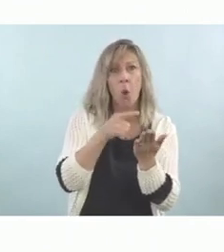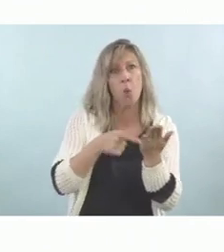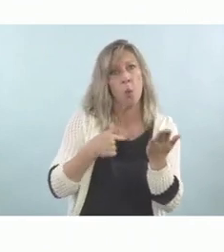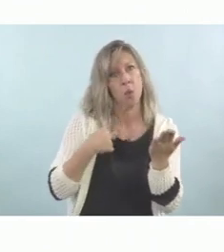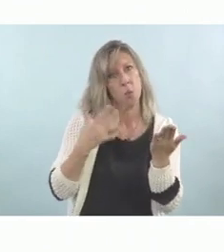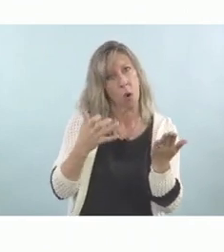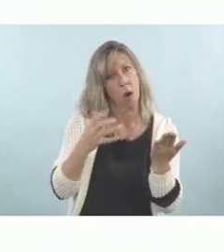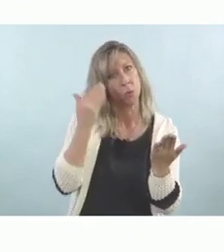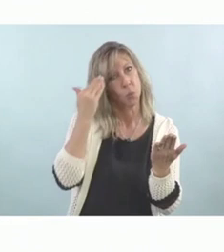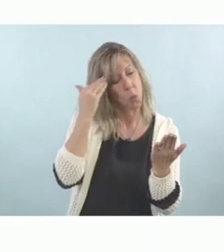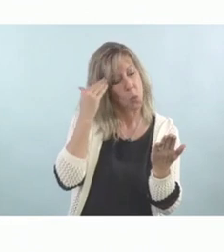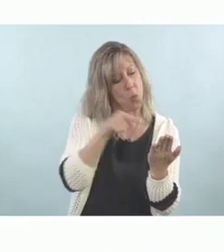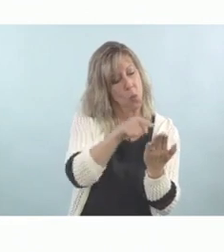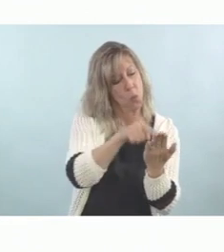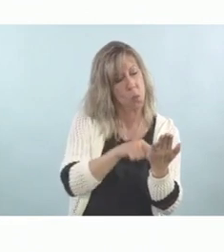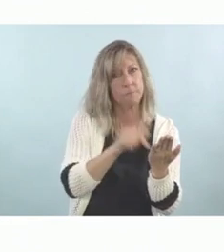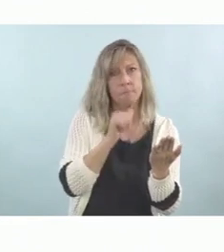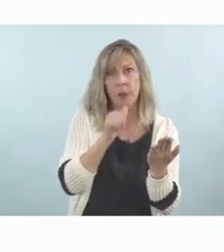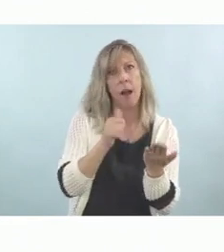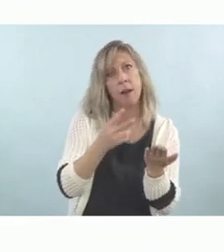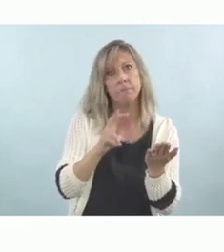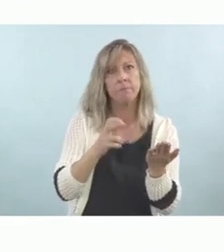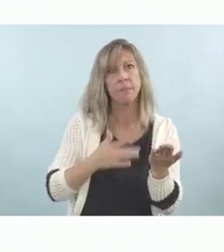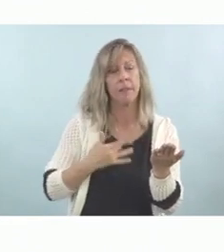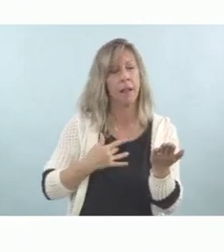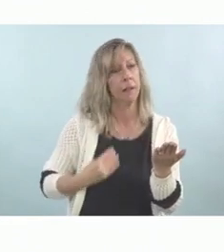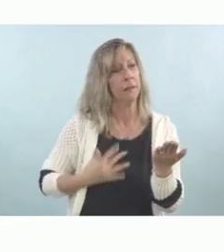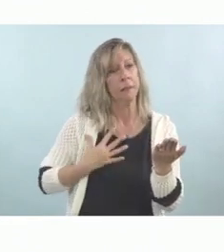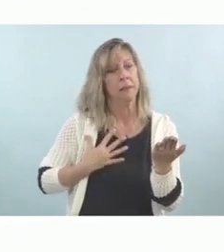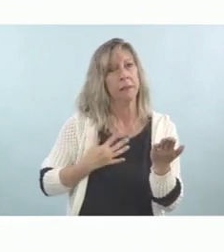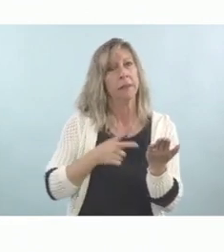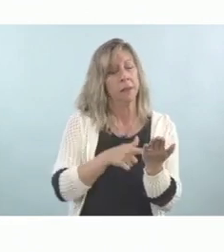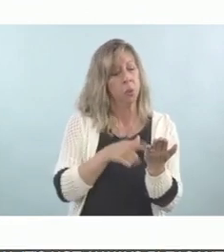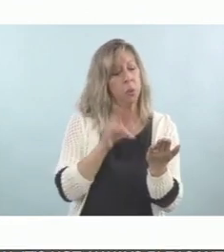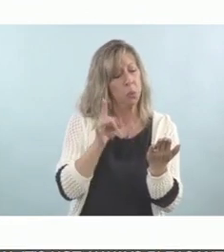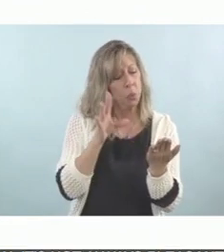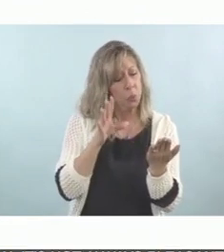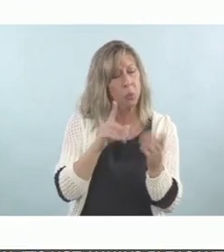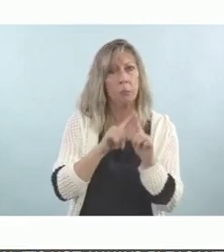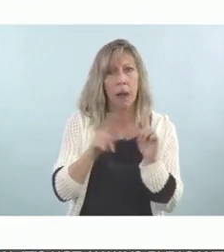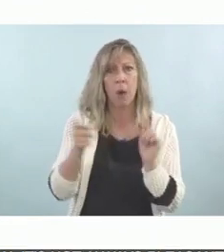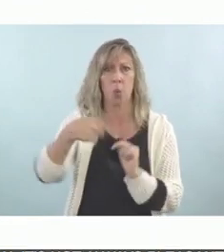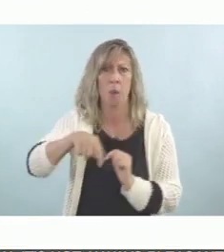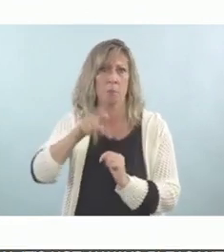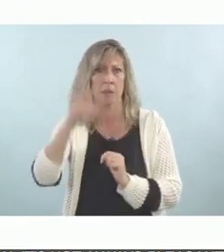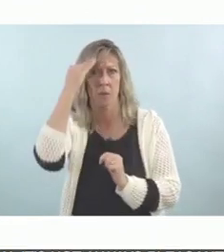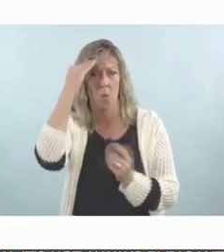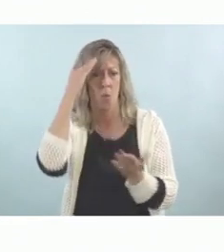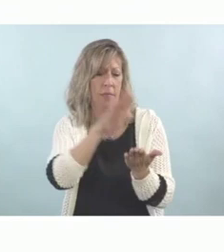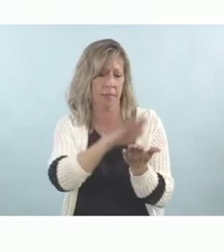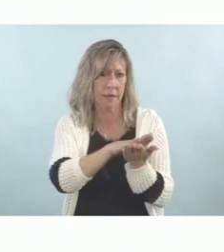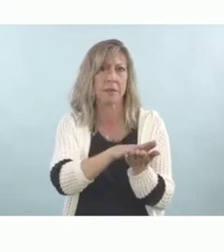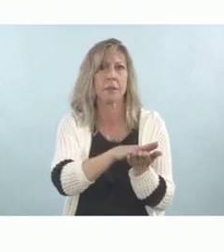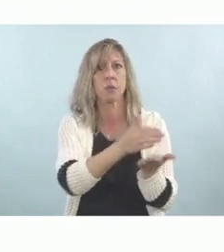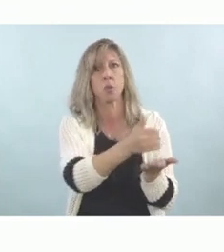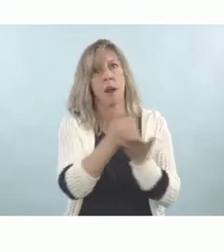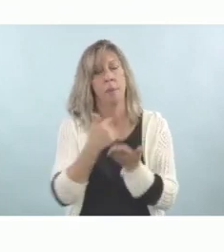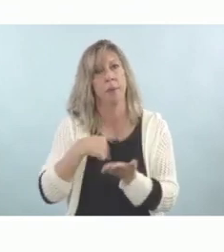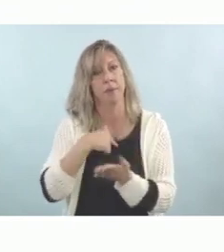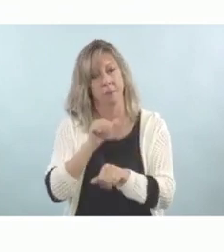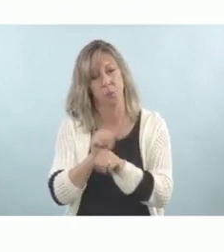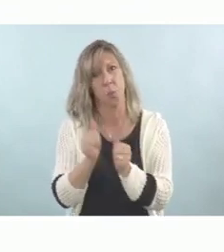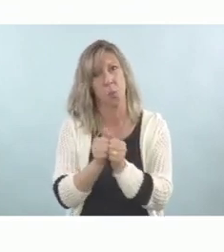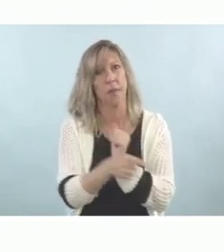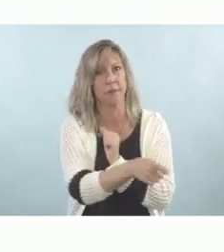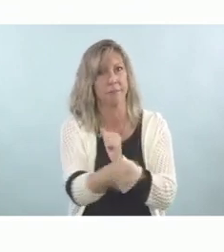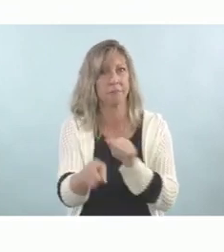needing to have that lens as we work with them. Thank